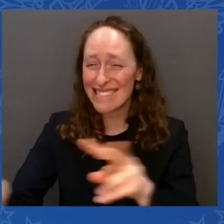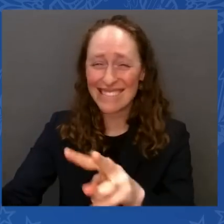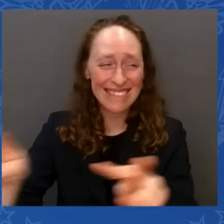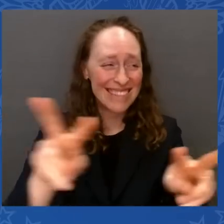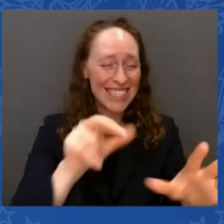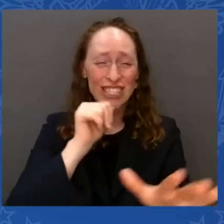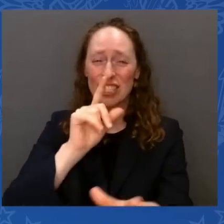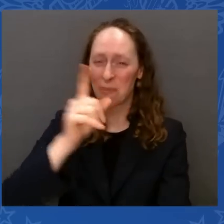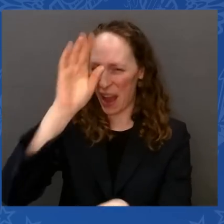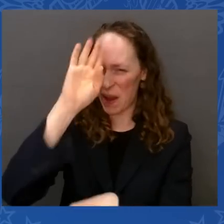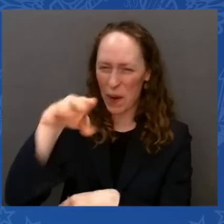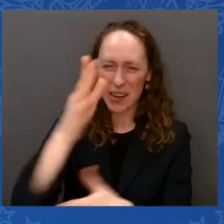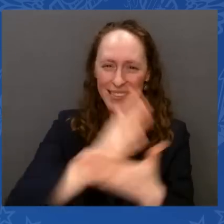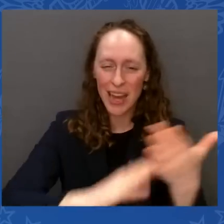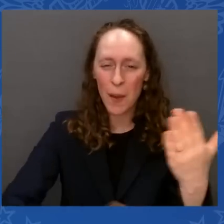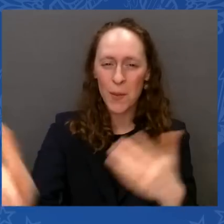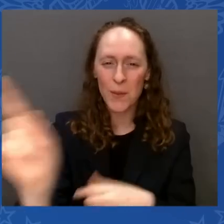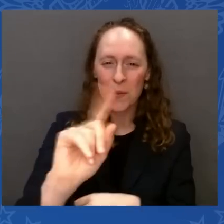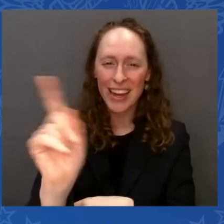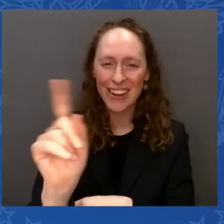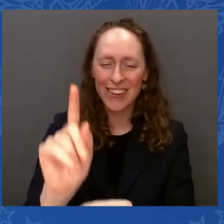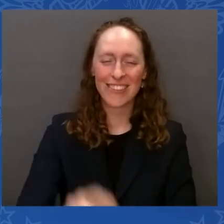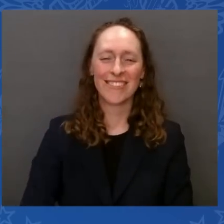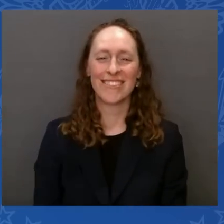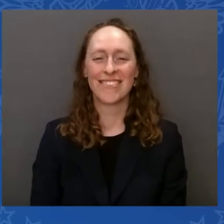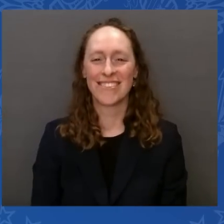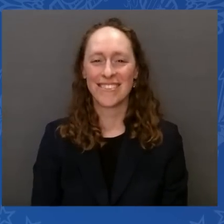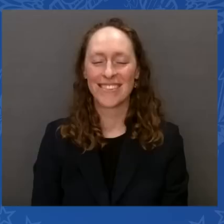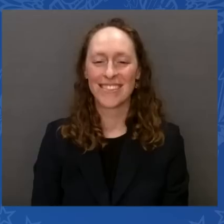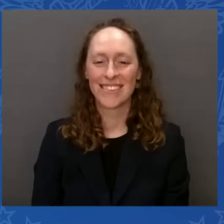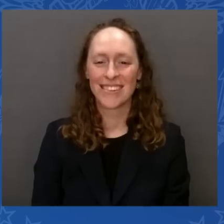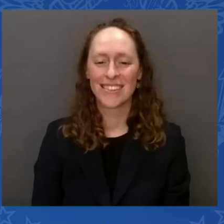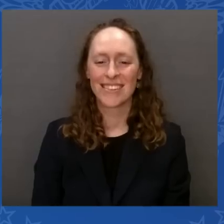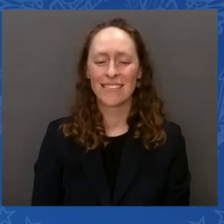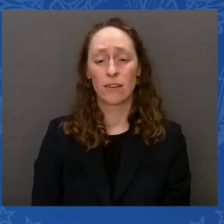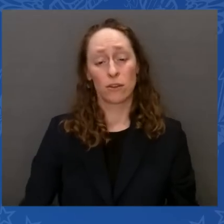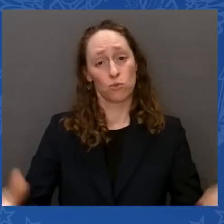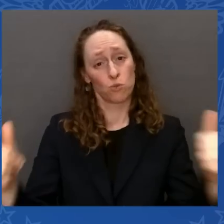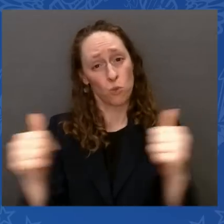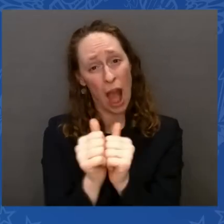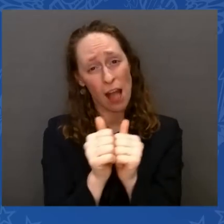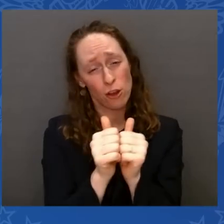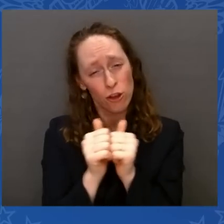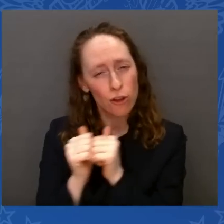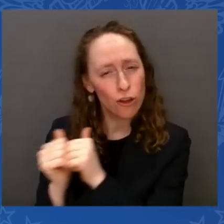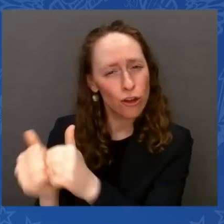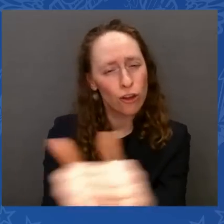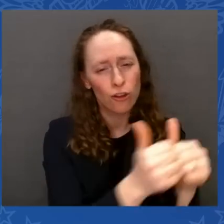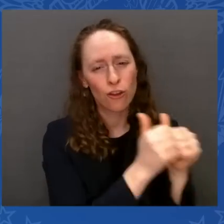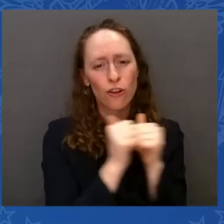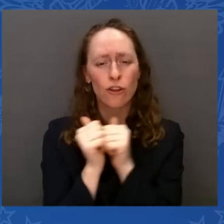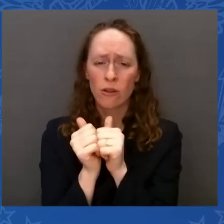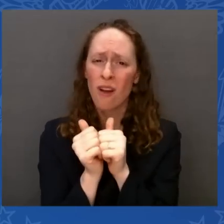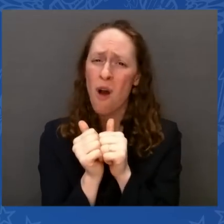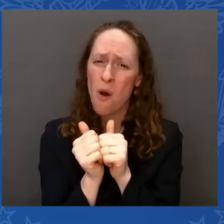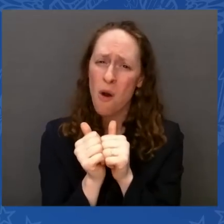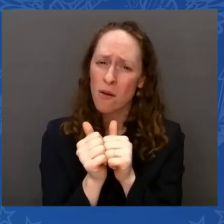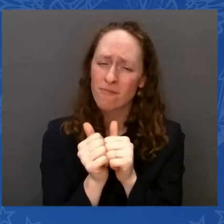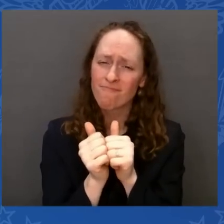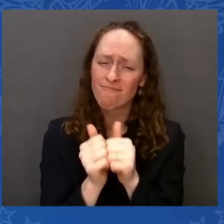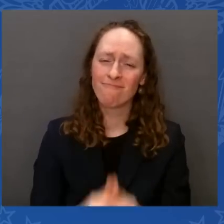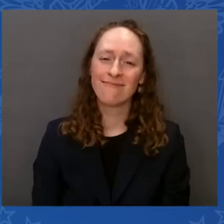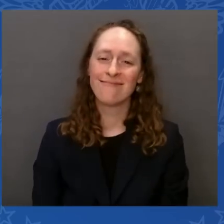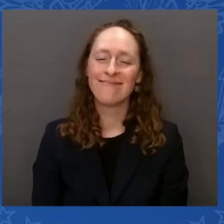Look, we stuck together. We really did. And it's because of folks in this room like Jim and Steny,